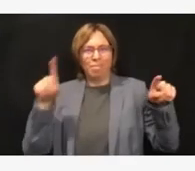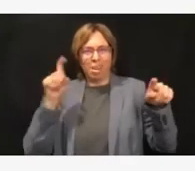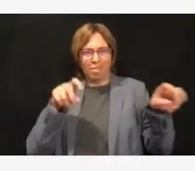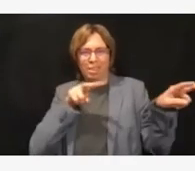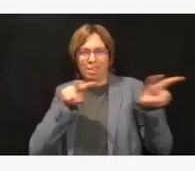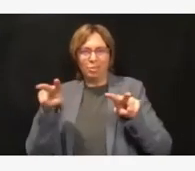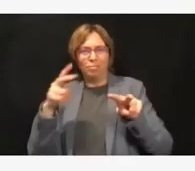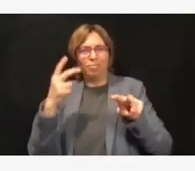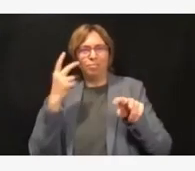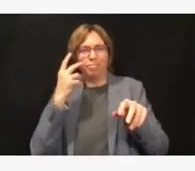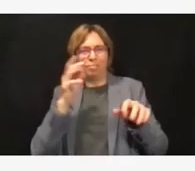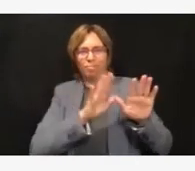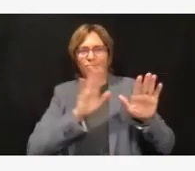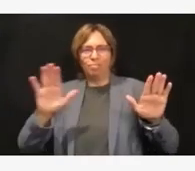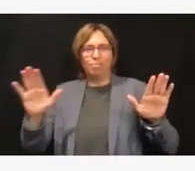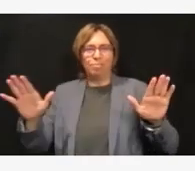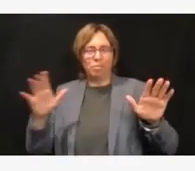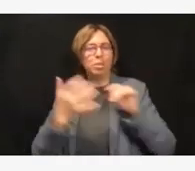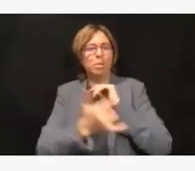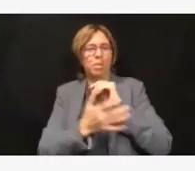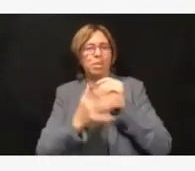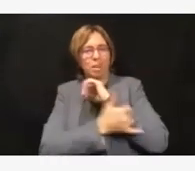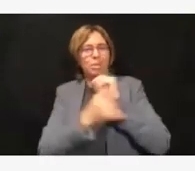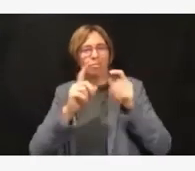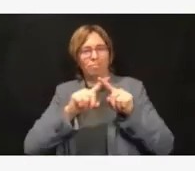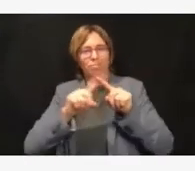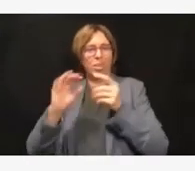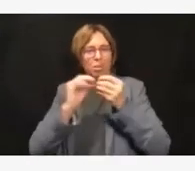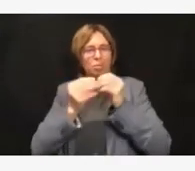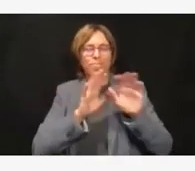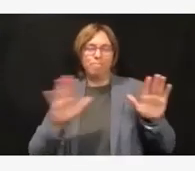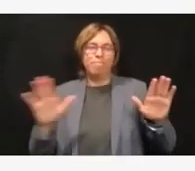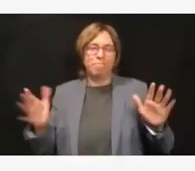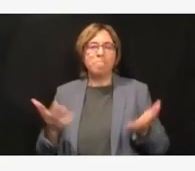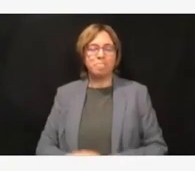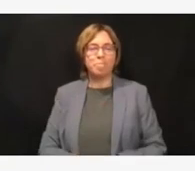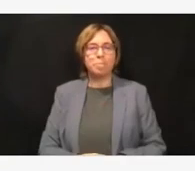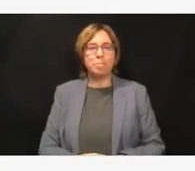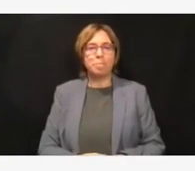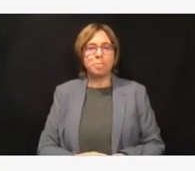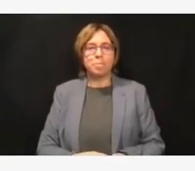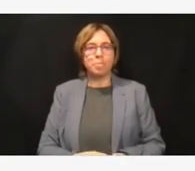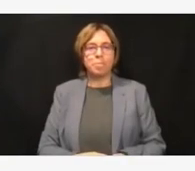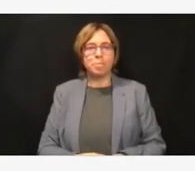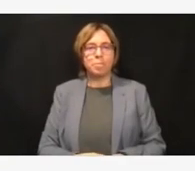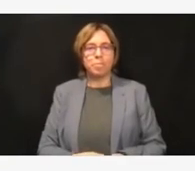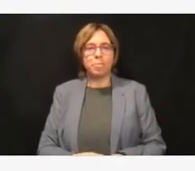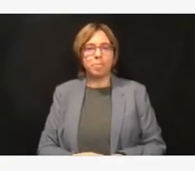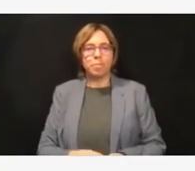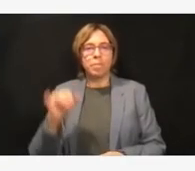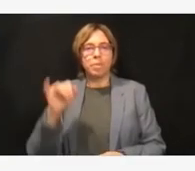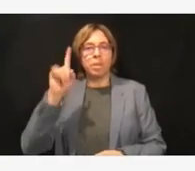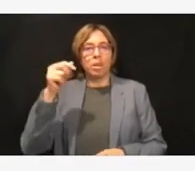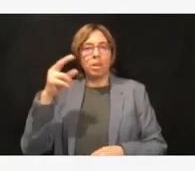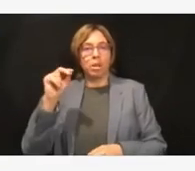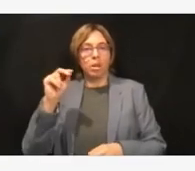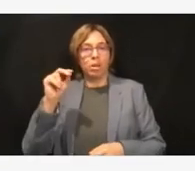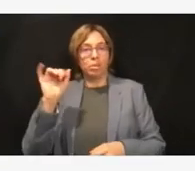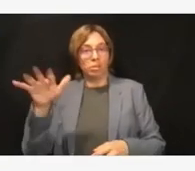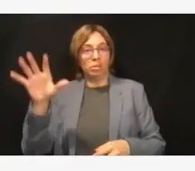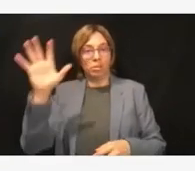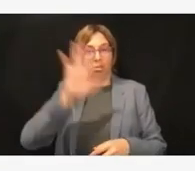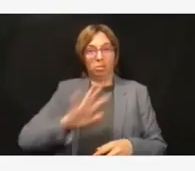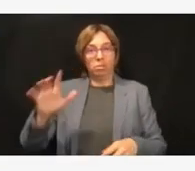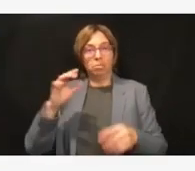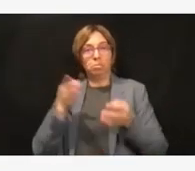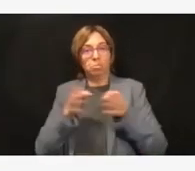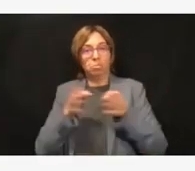So, and if you look at Idaho as a whole, we've been feeling like, wow, things are looking great. They're coming down. But we're actually, we've just